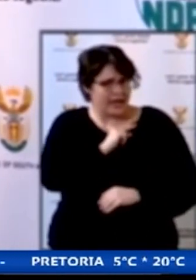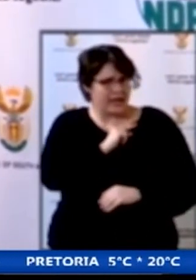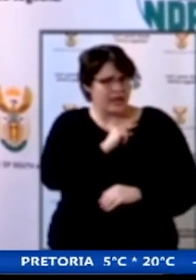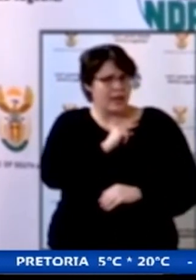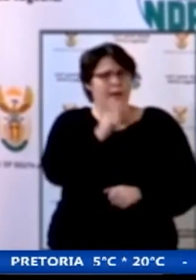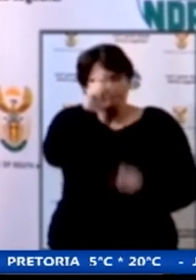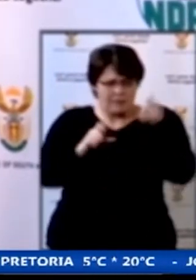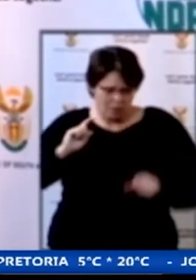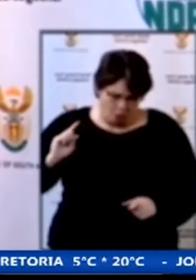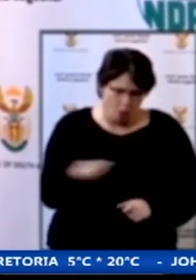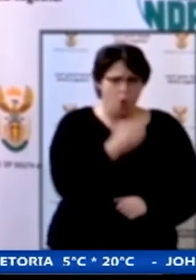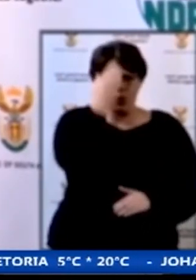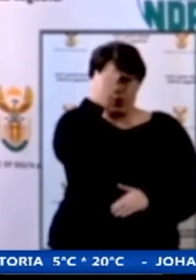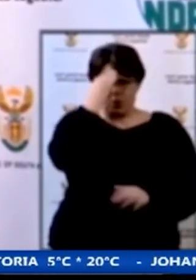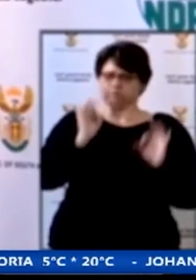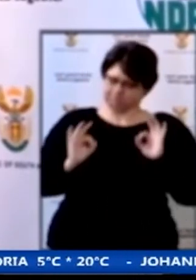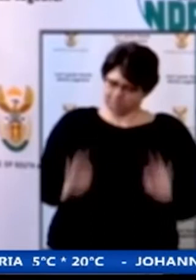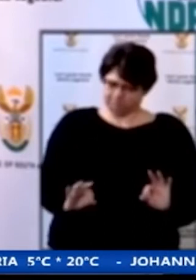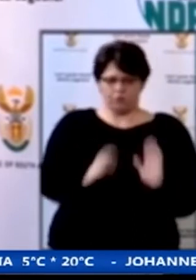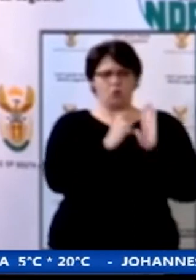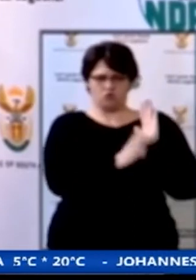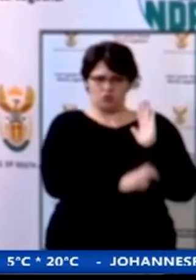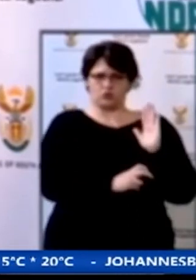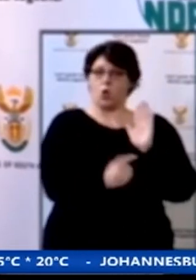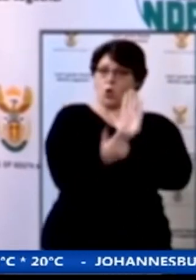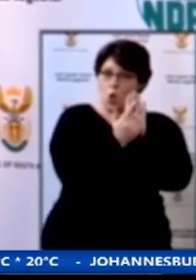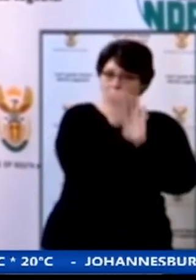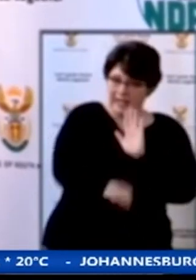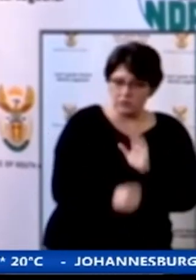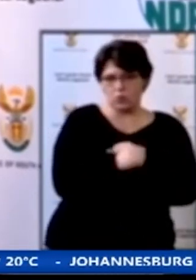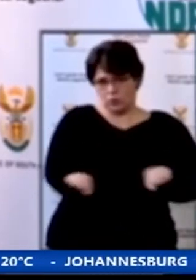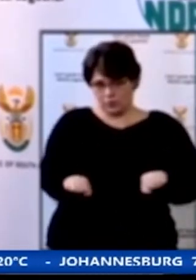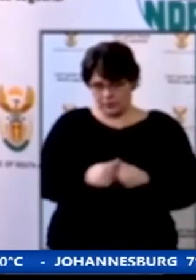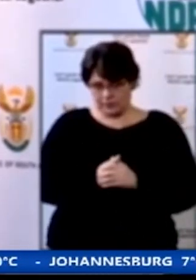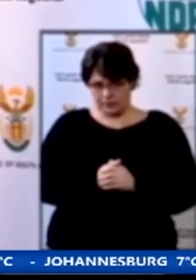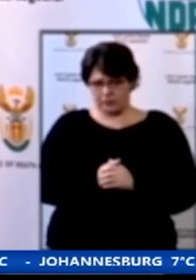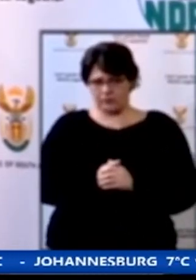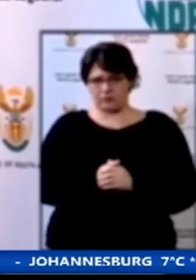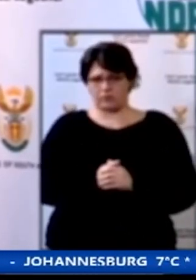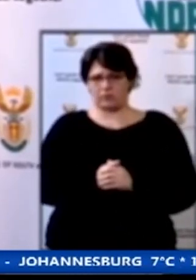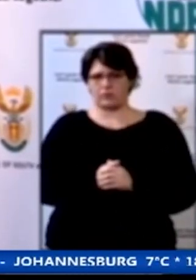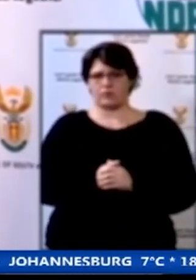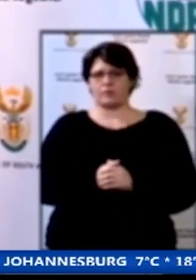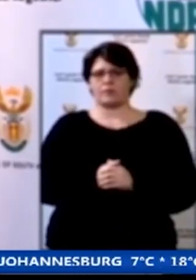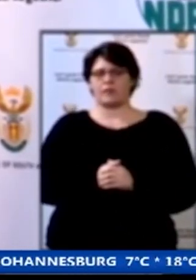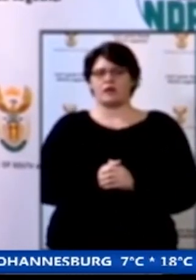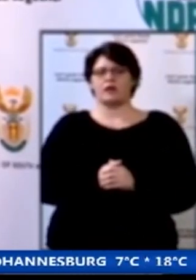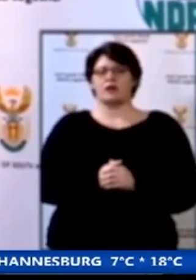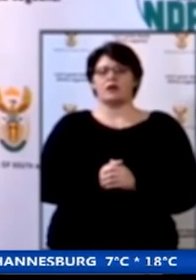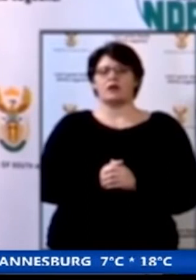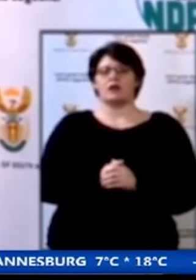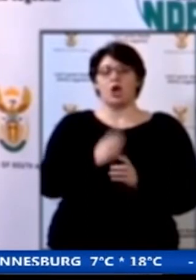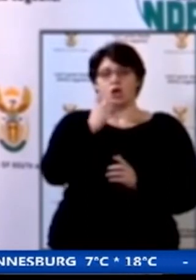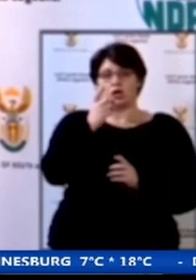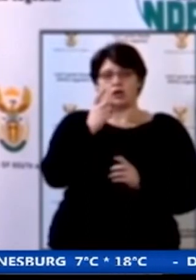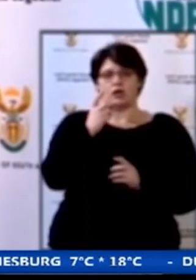certainty on the regulations the Minister of Cooperative Governance and Traditional Affairs Dr.